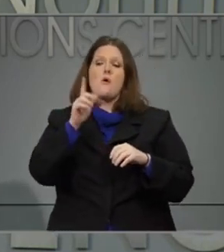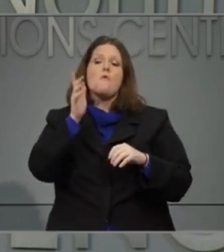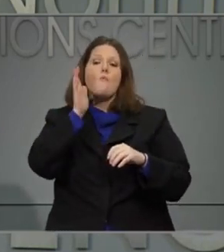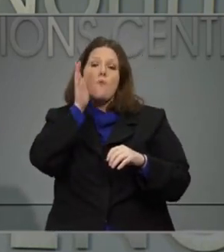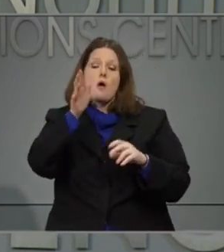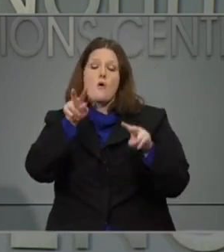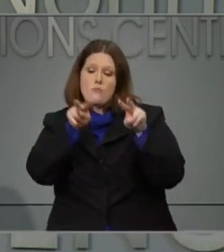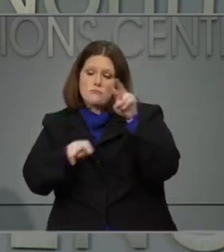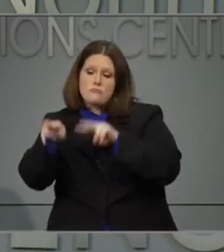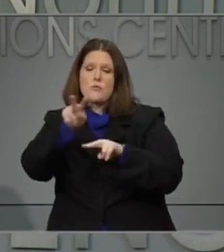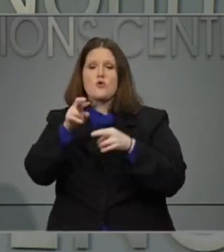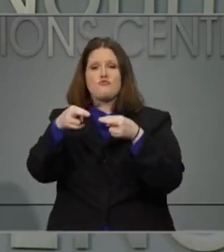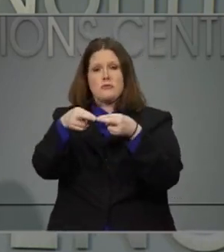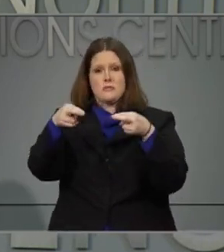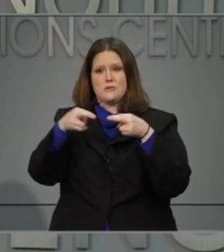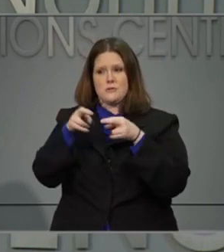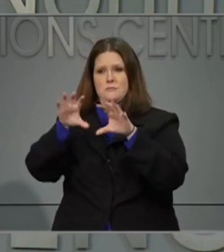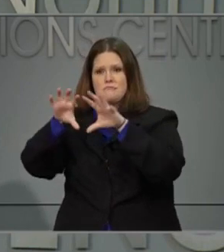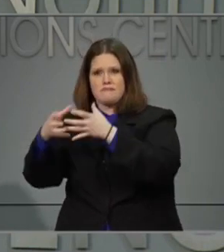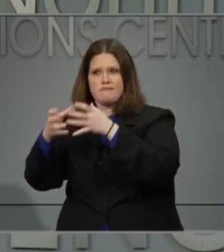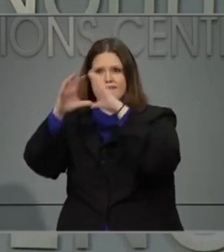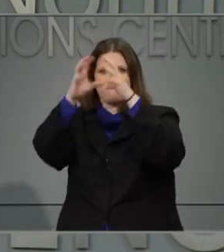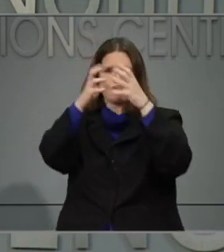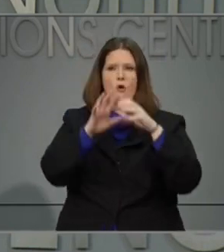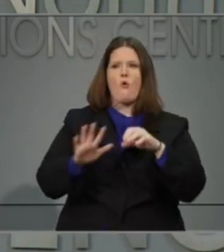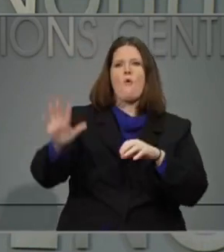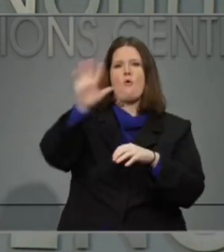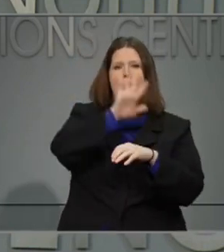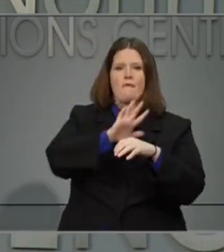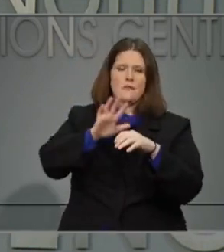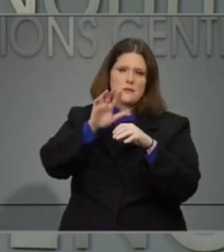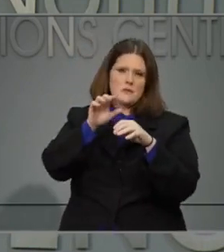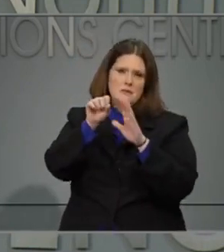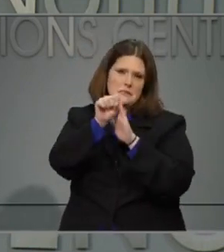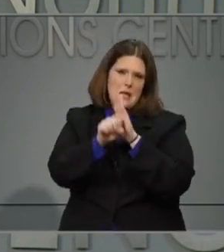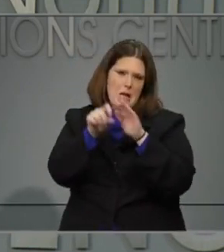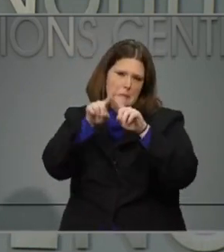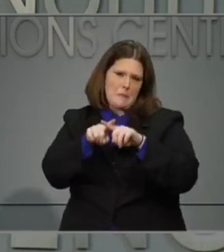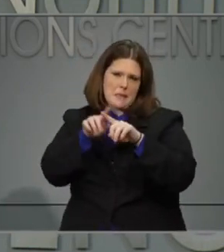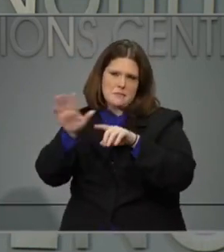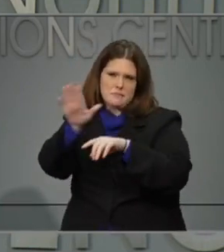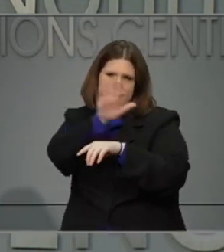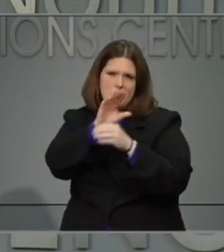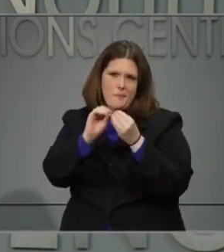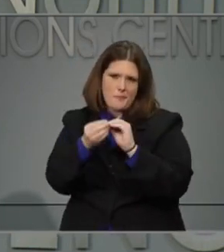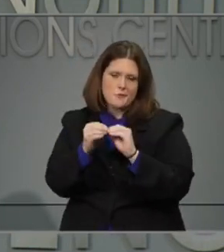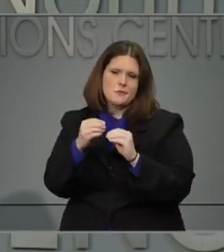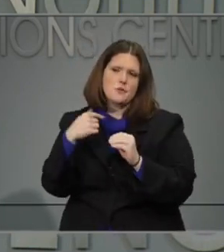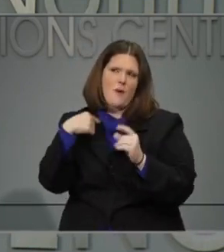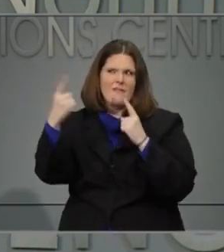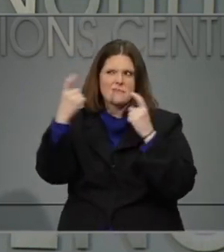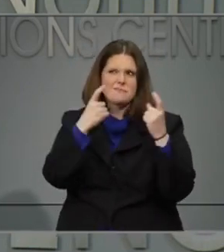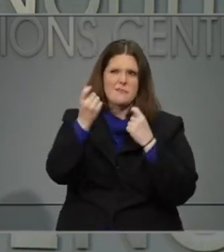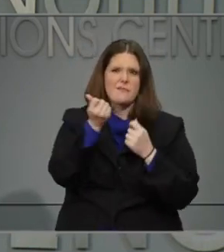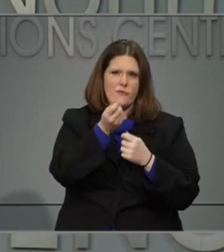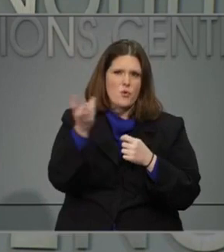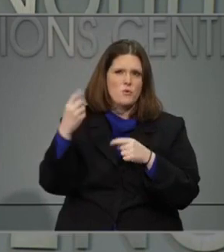and we've gotten some input on that from across the state. Thanks. Next question please.